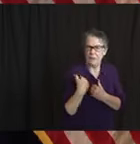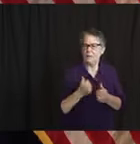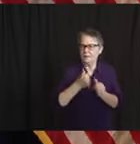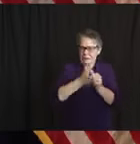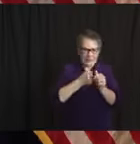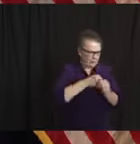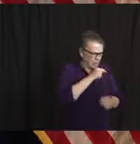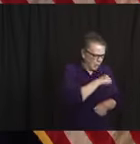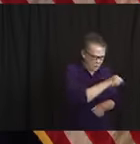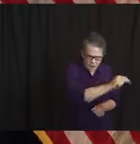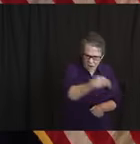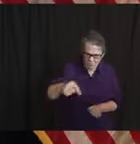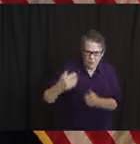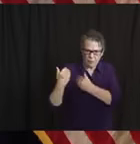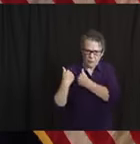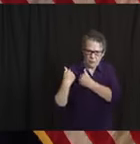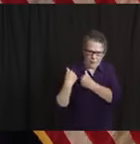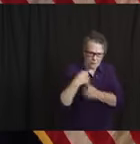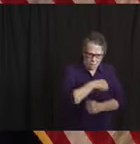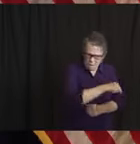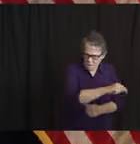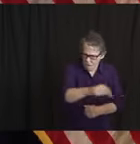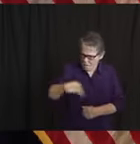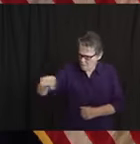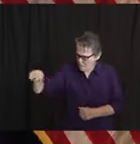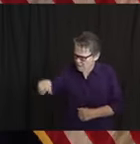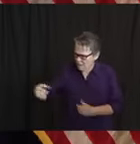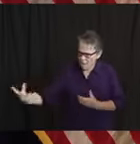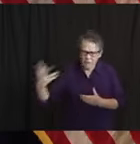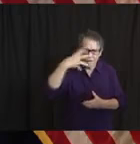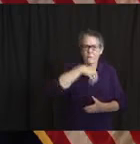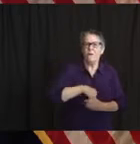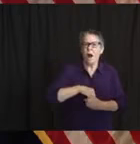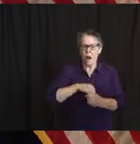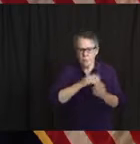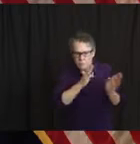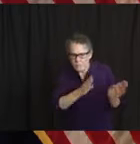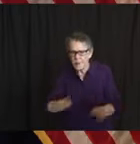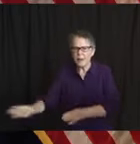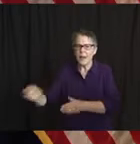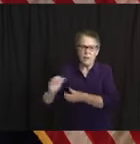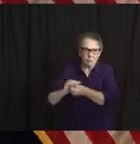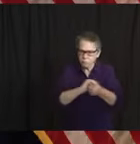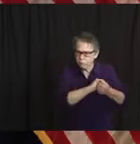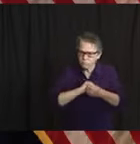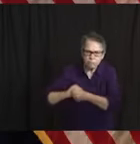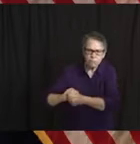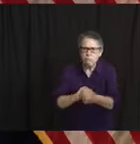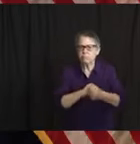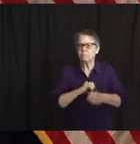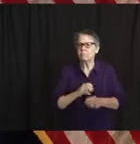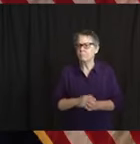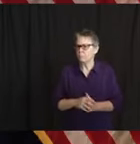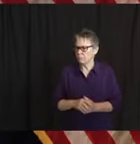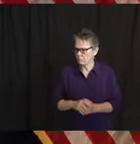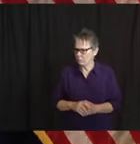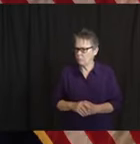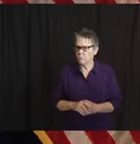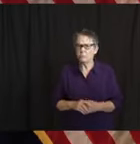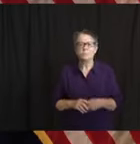And in the case of the legislature, again, I thank them for their role that they're playing.